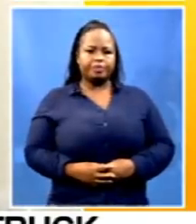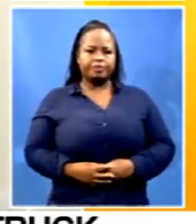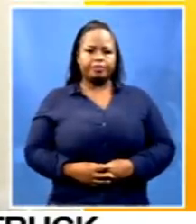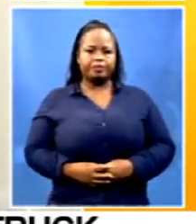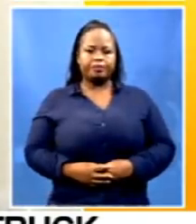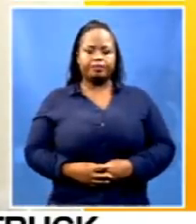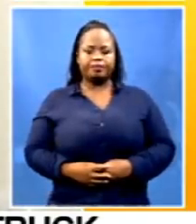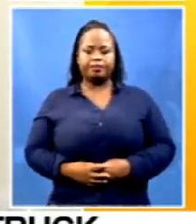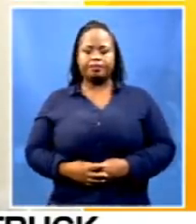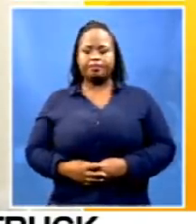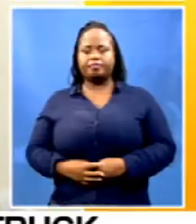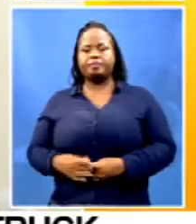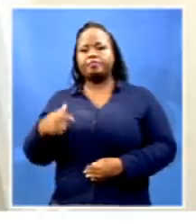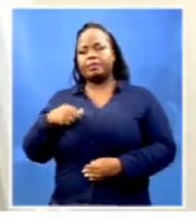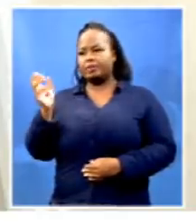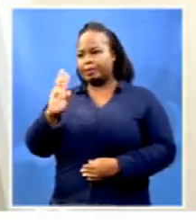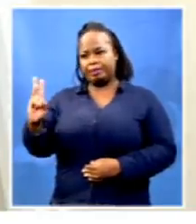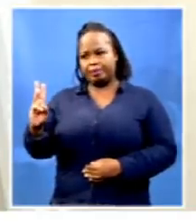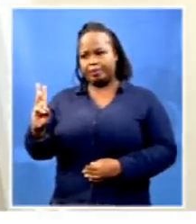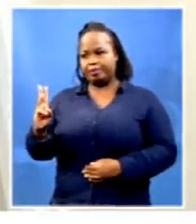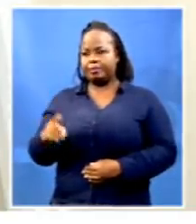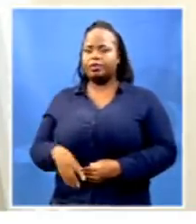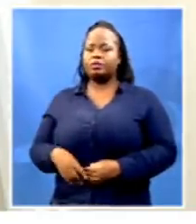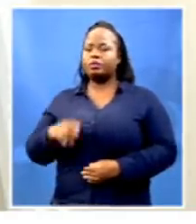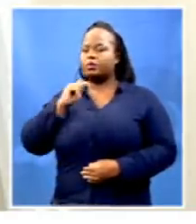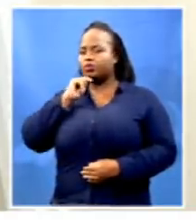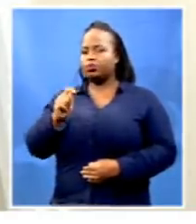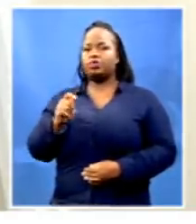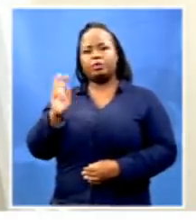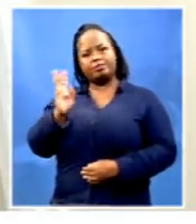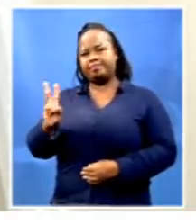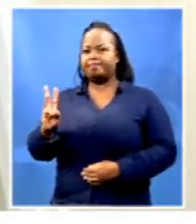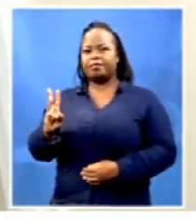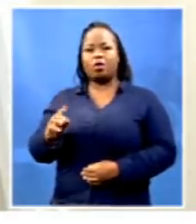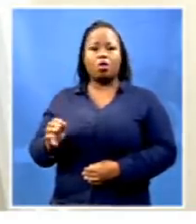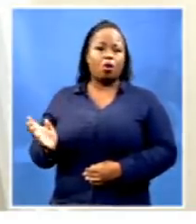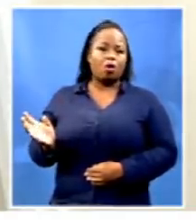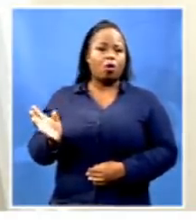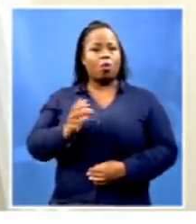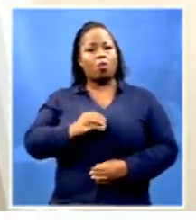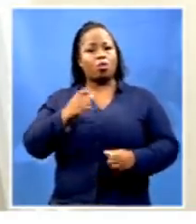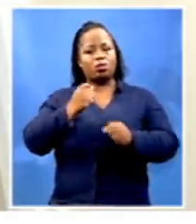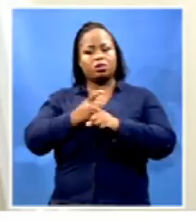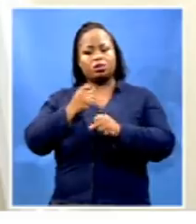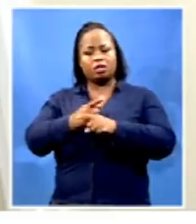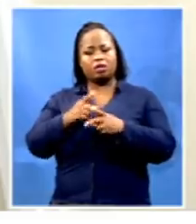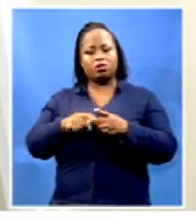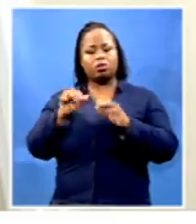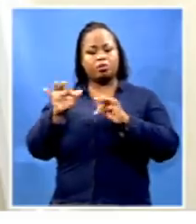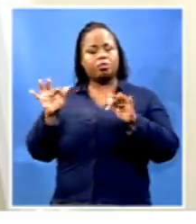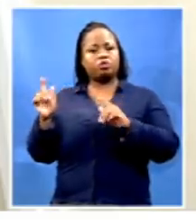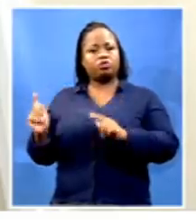A word of warning, a strong word of warning. We are warning all the taxi or public transport